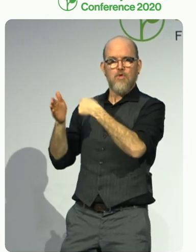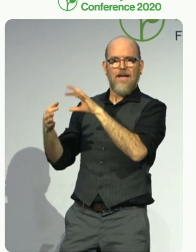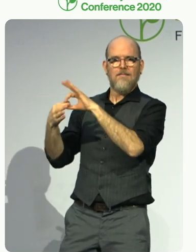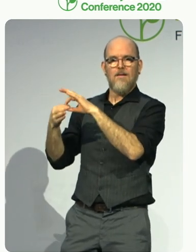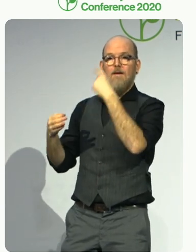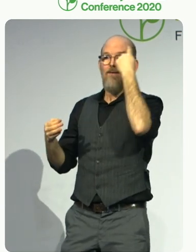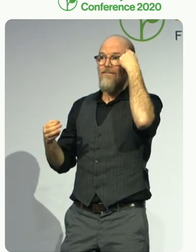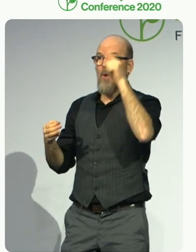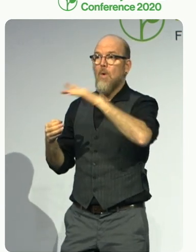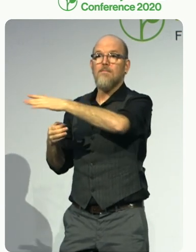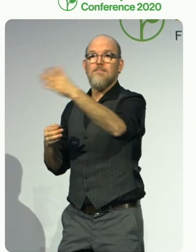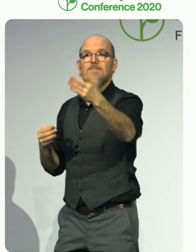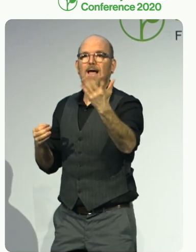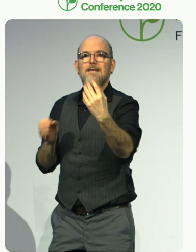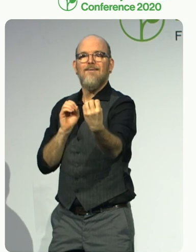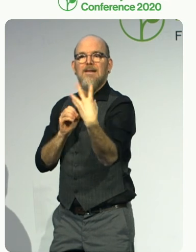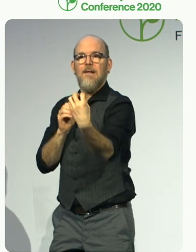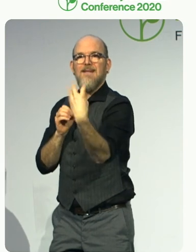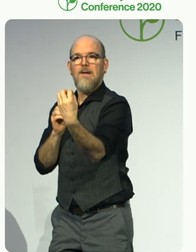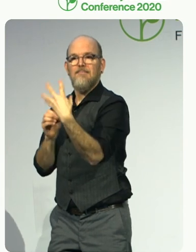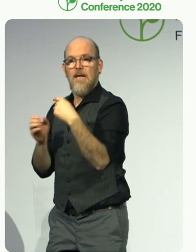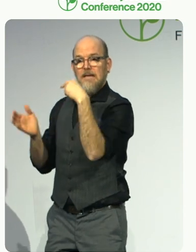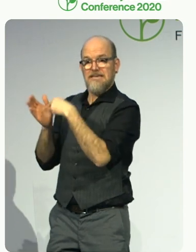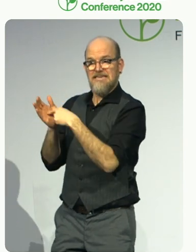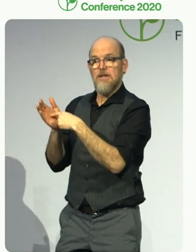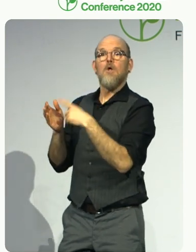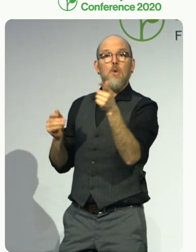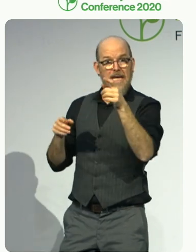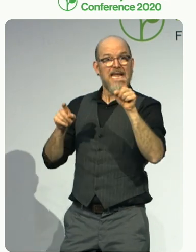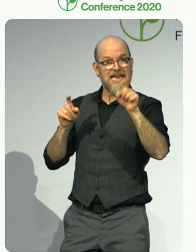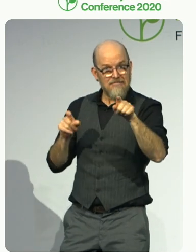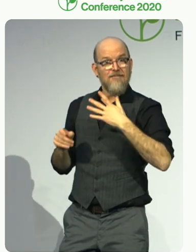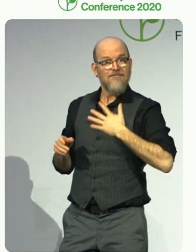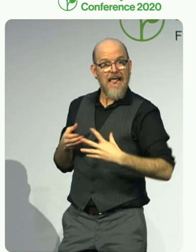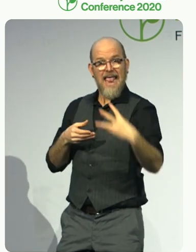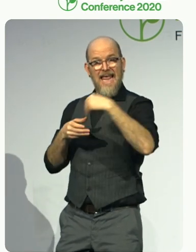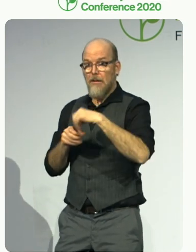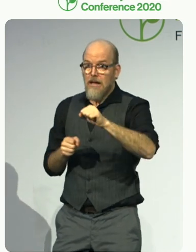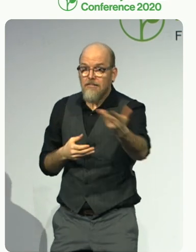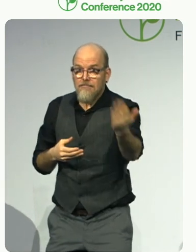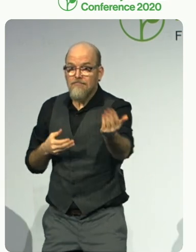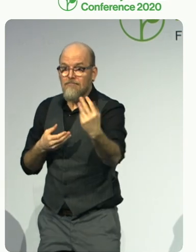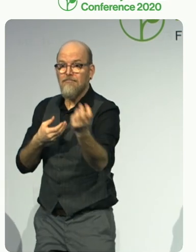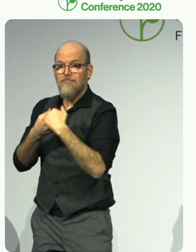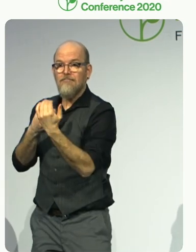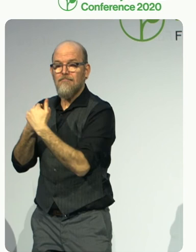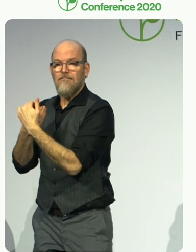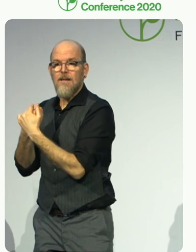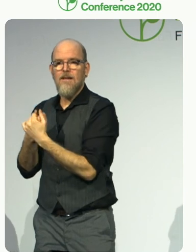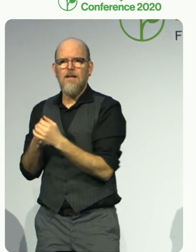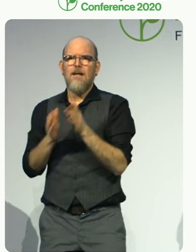to work with us. First, you to nominate new projects and programs.